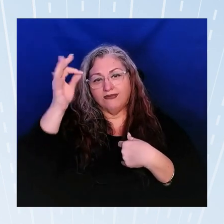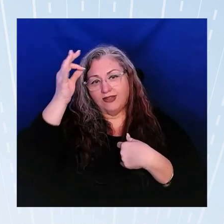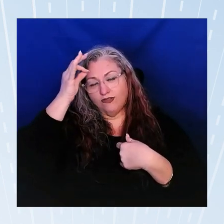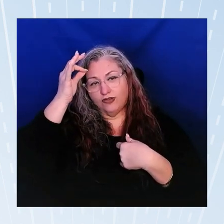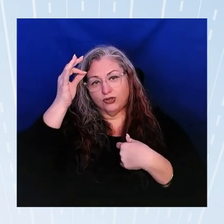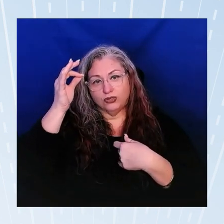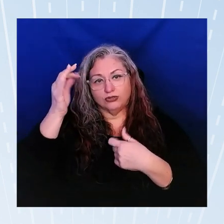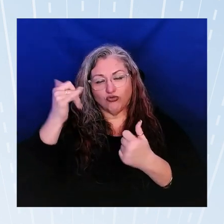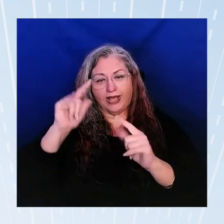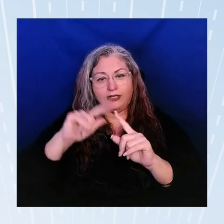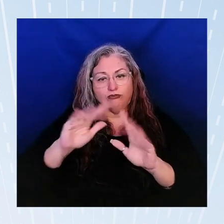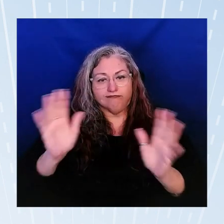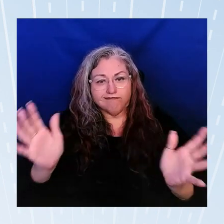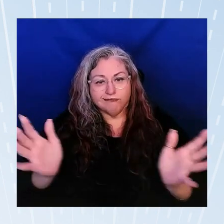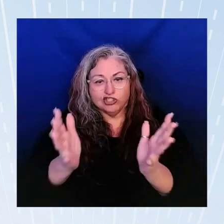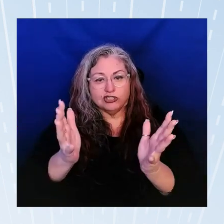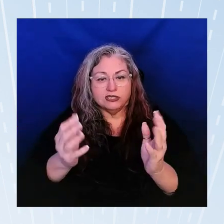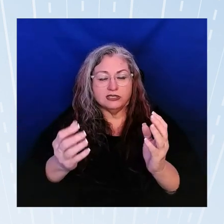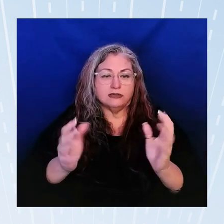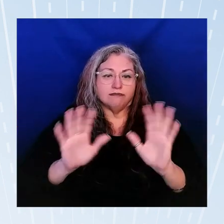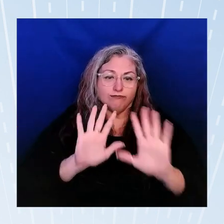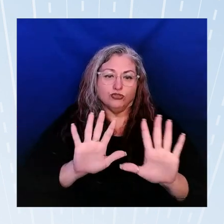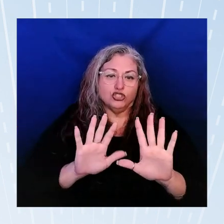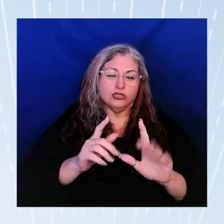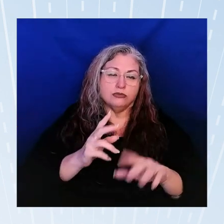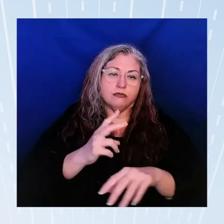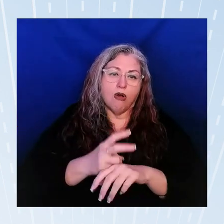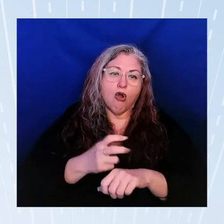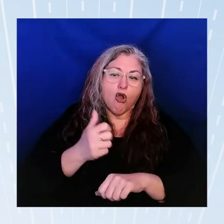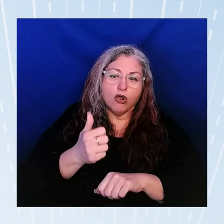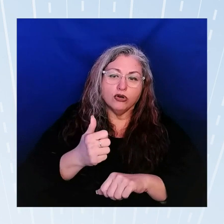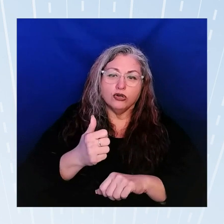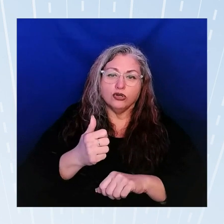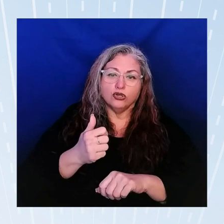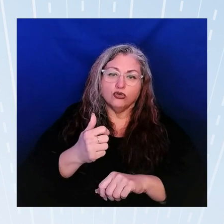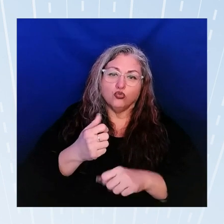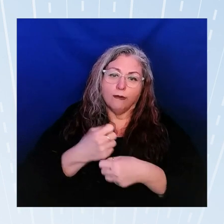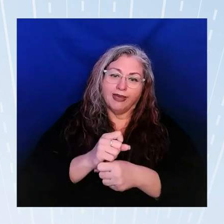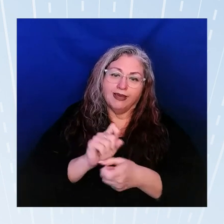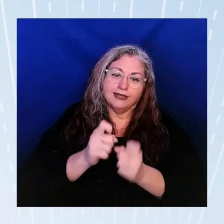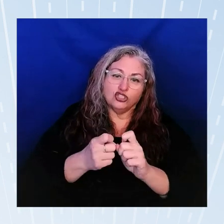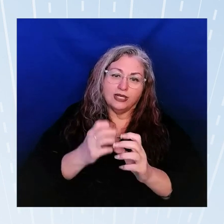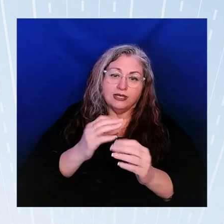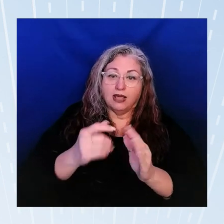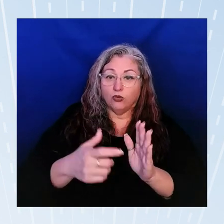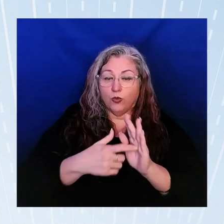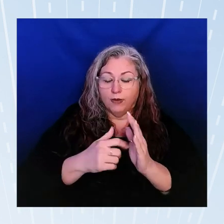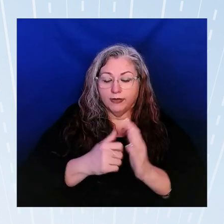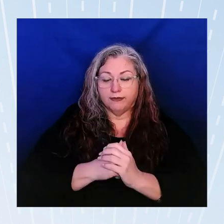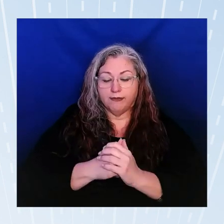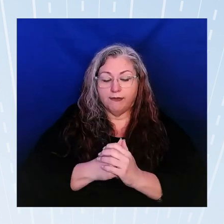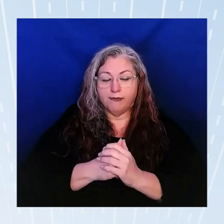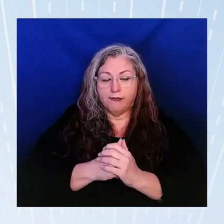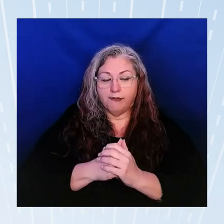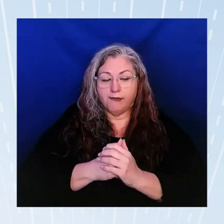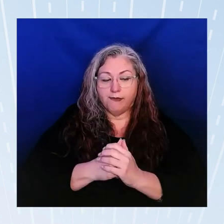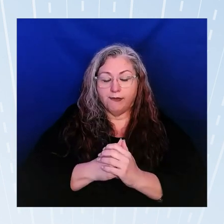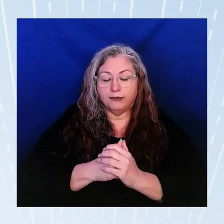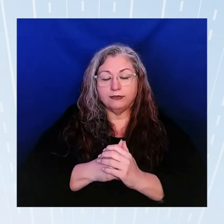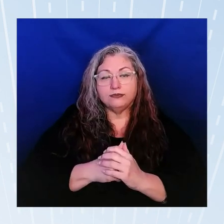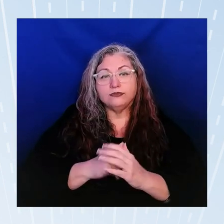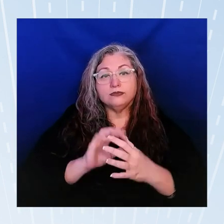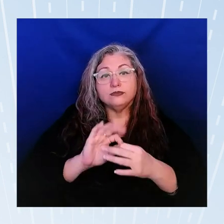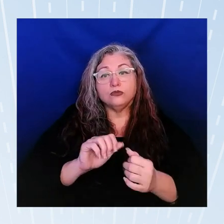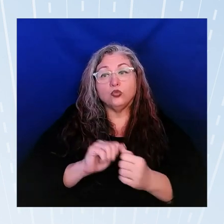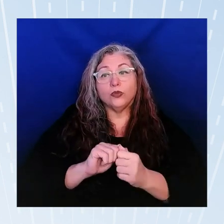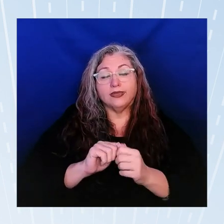push a little harder in terms of you know those changes and those requirements and and as it speaks to the requirement